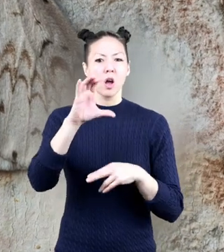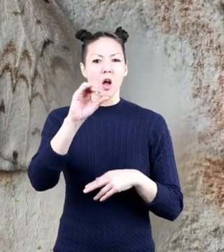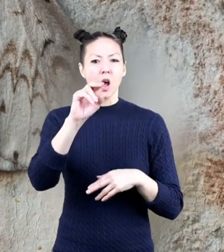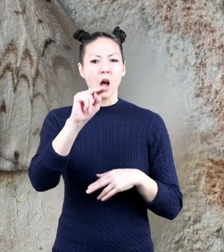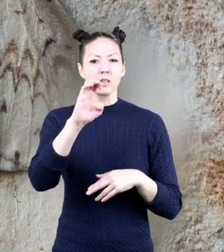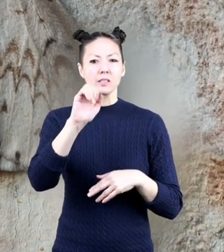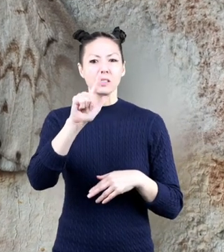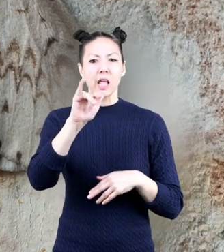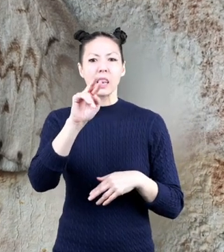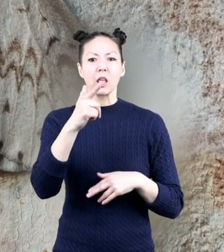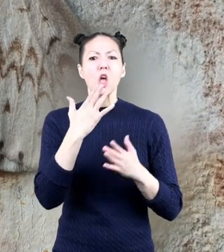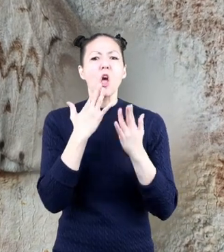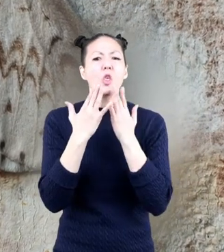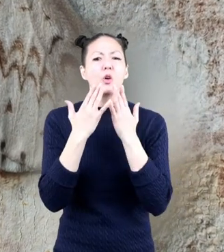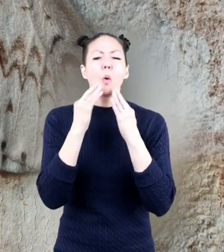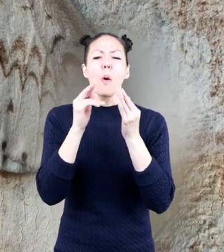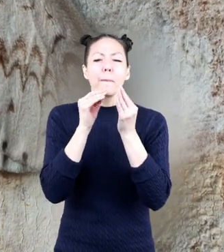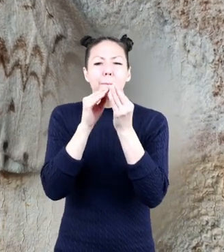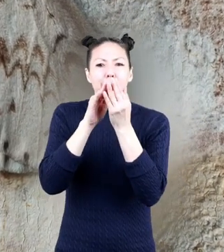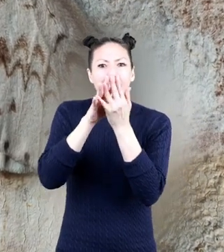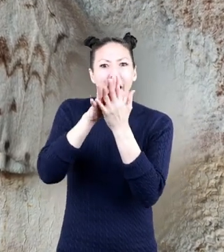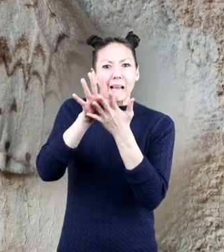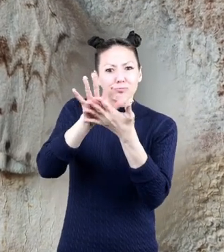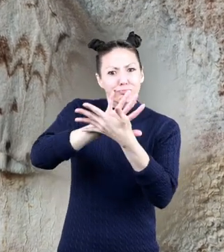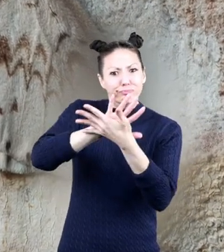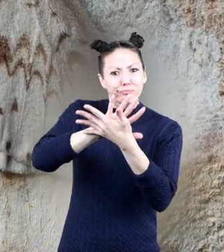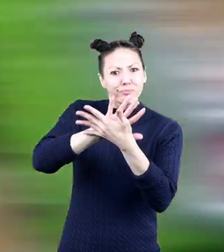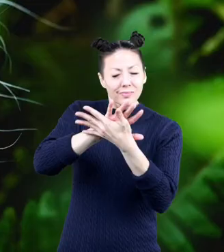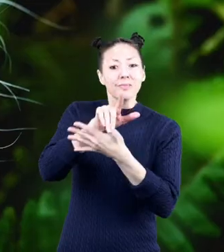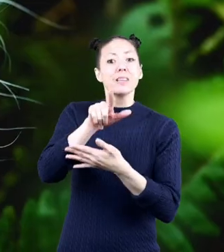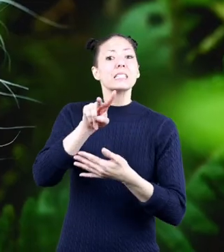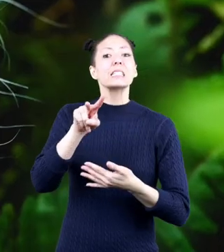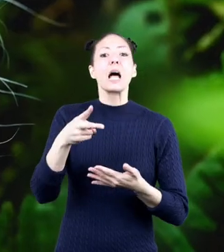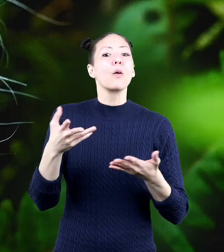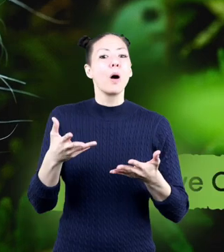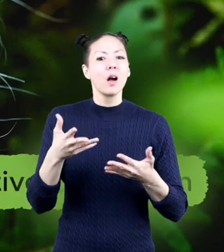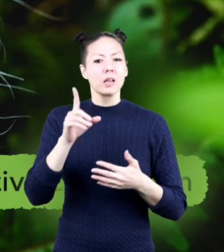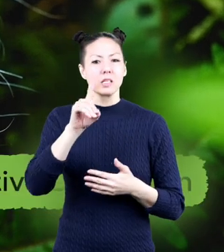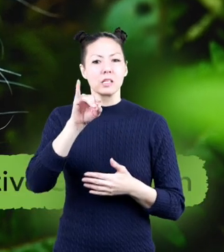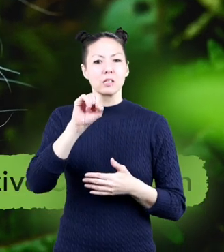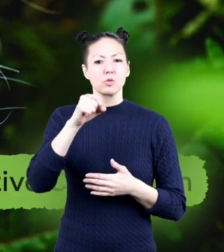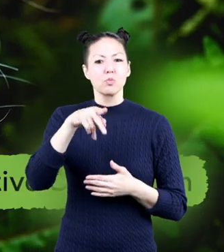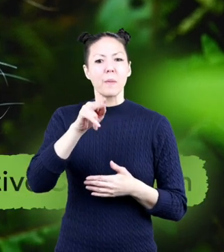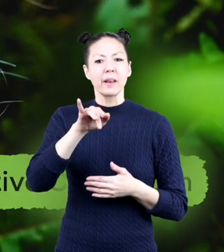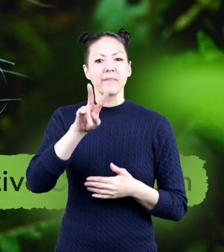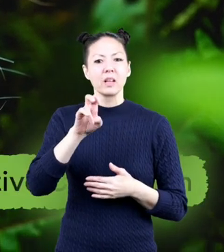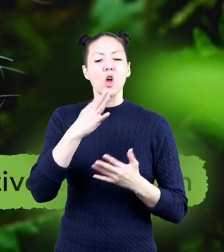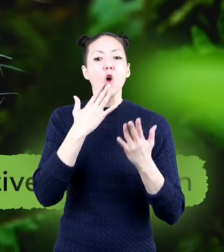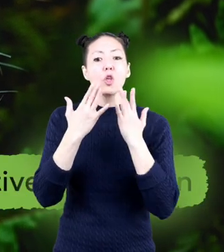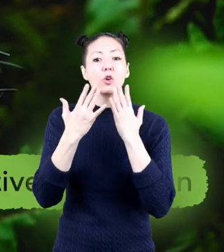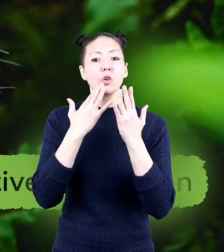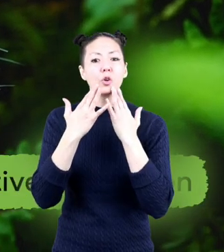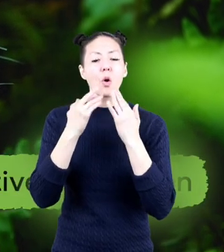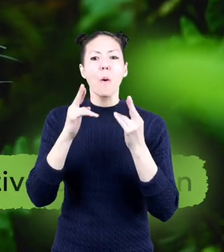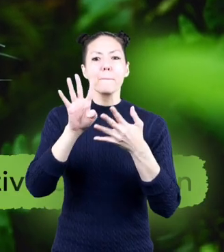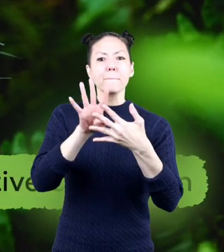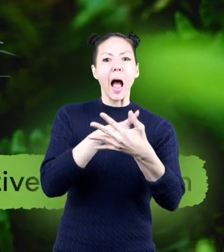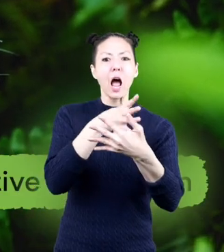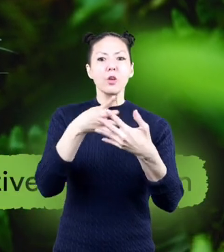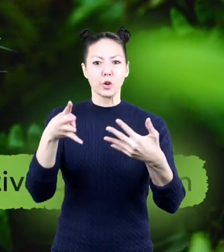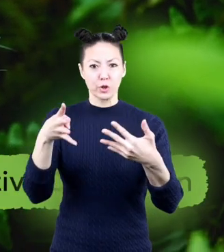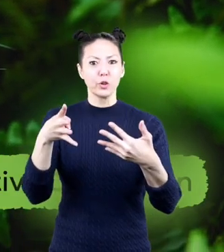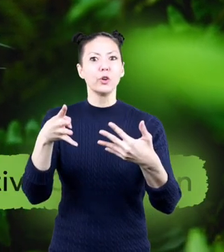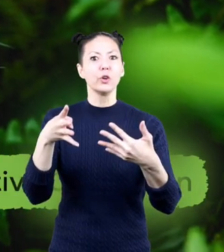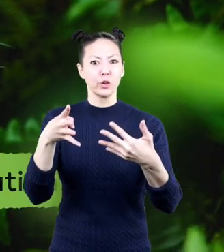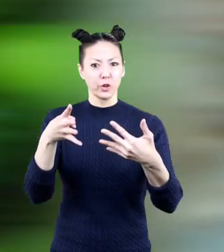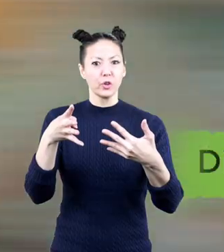Concealing coloration or blending. The second is Disruptive coloration or patterning.